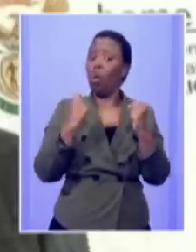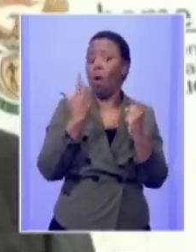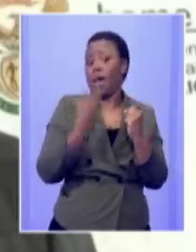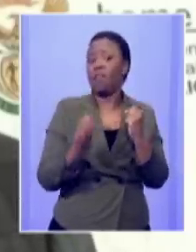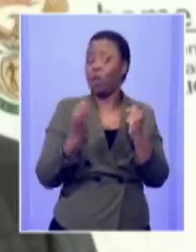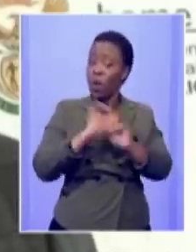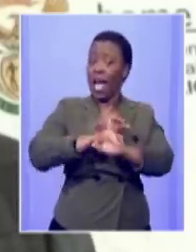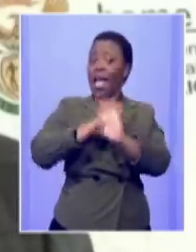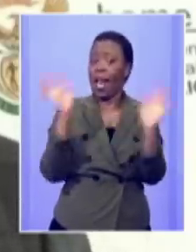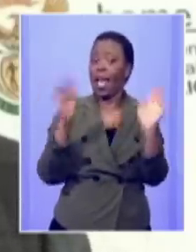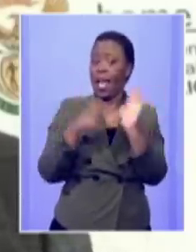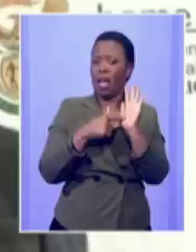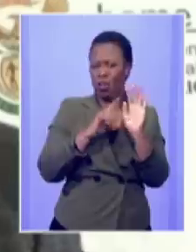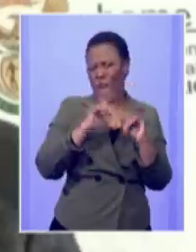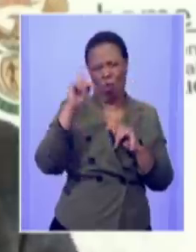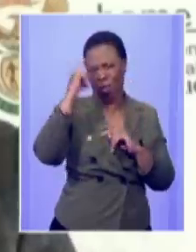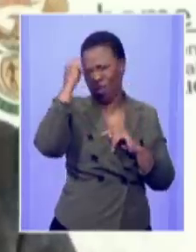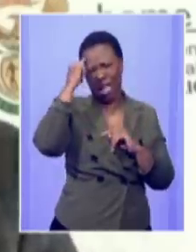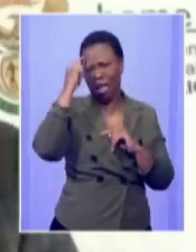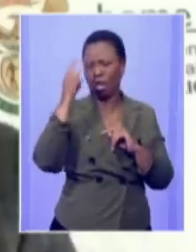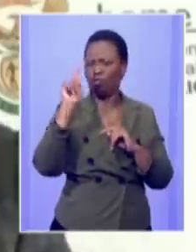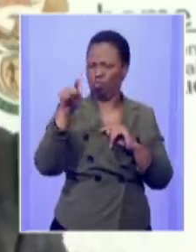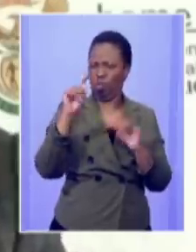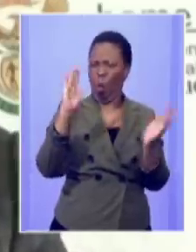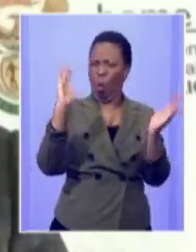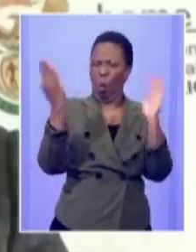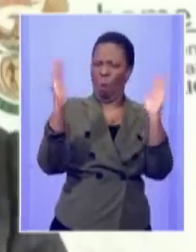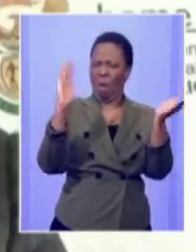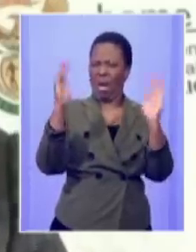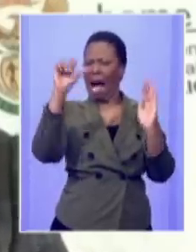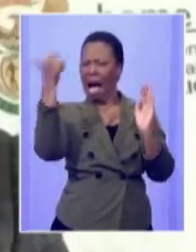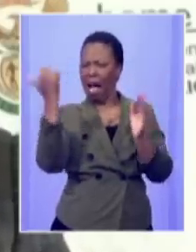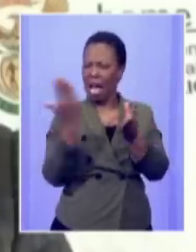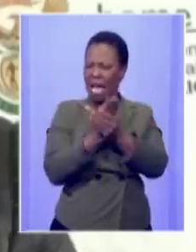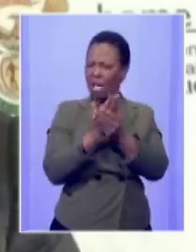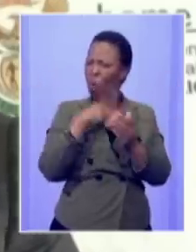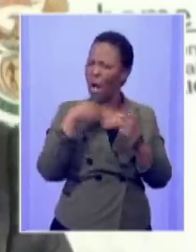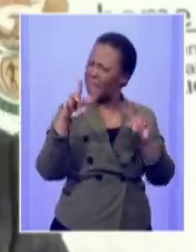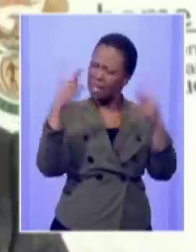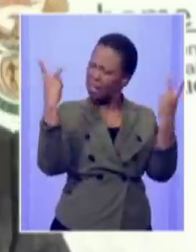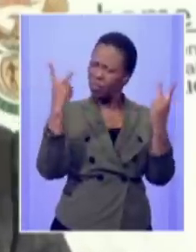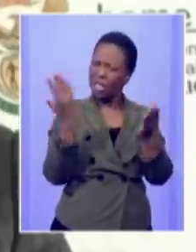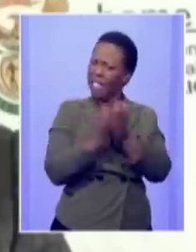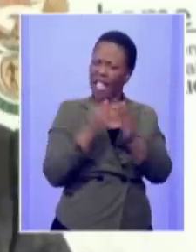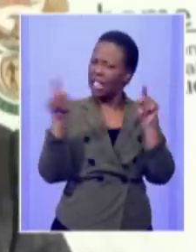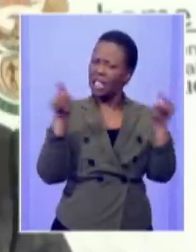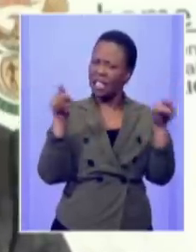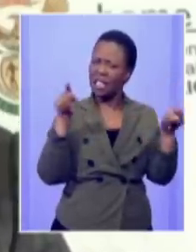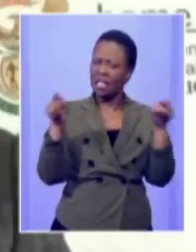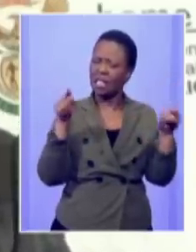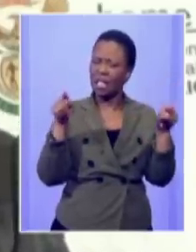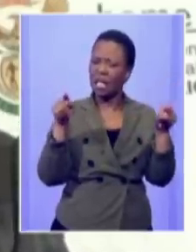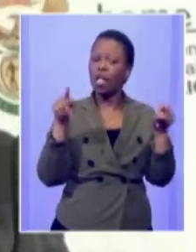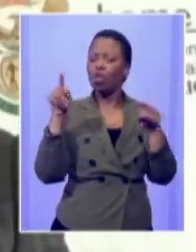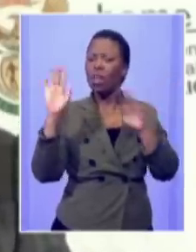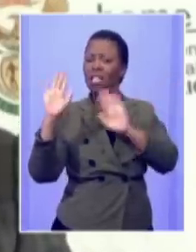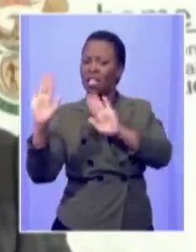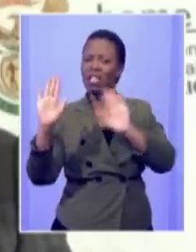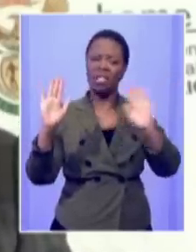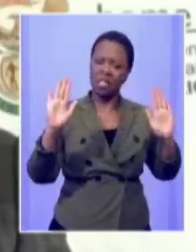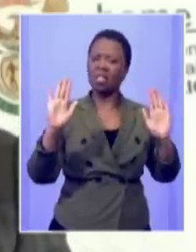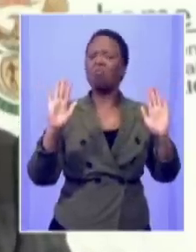clear so i don't think it should be compared to any other case because they are not the same each case is taking on its own merit